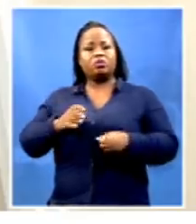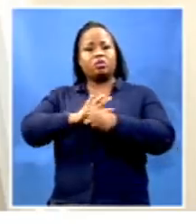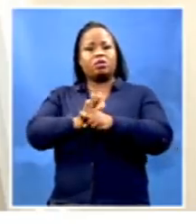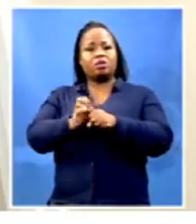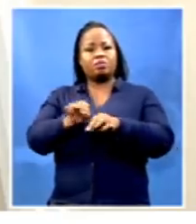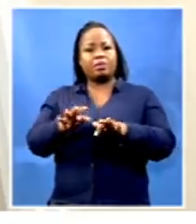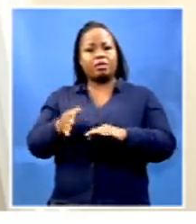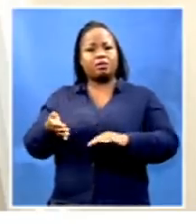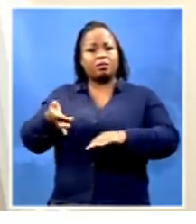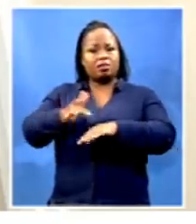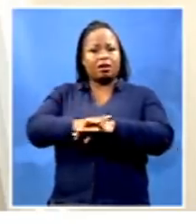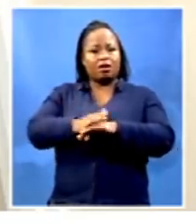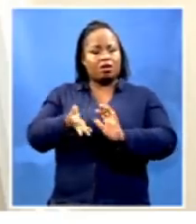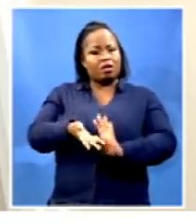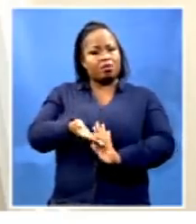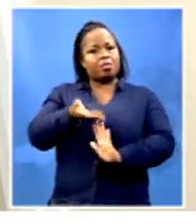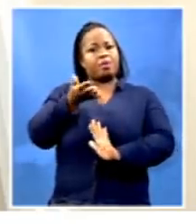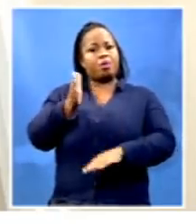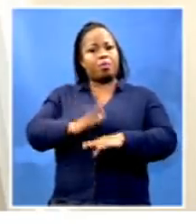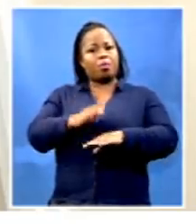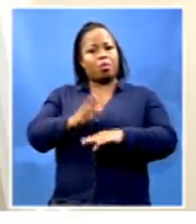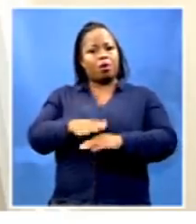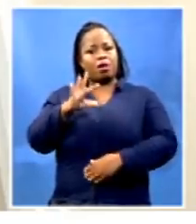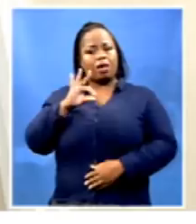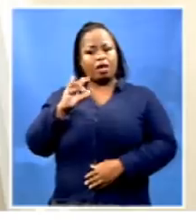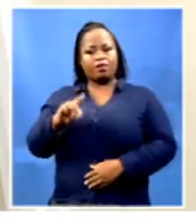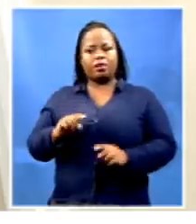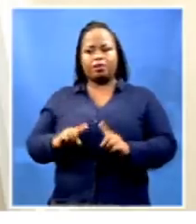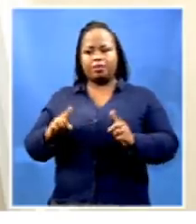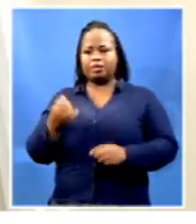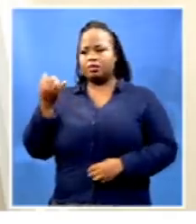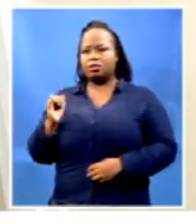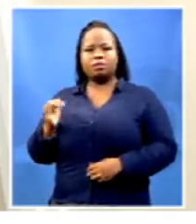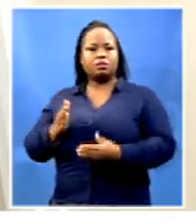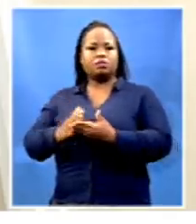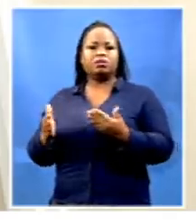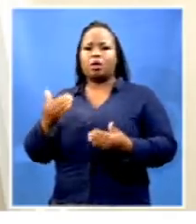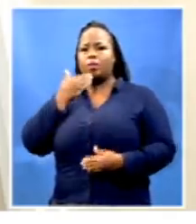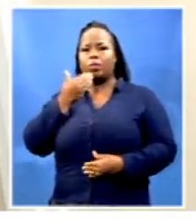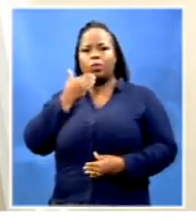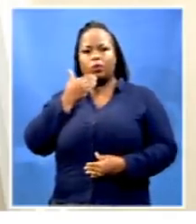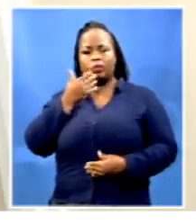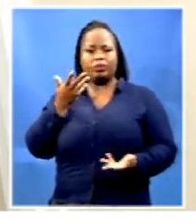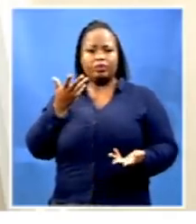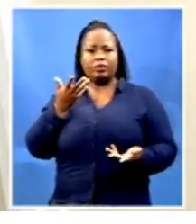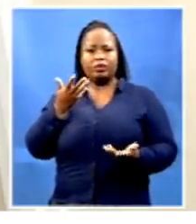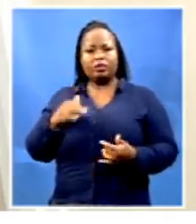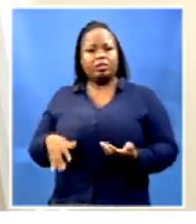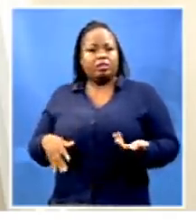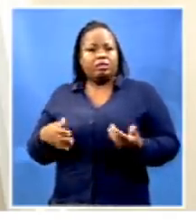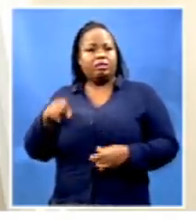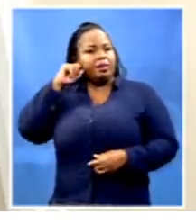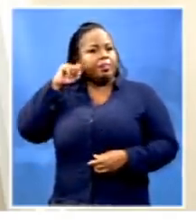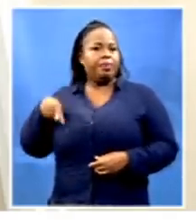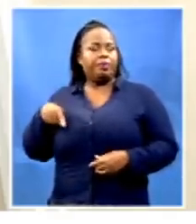cases is climbing on daily basis, there are still those who have not regard for the